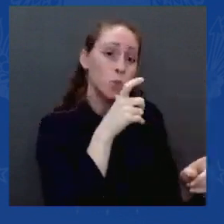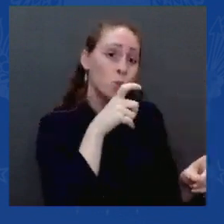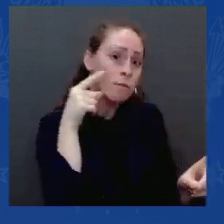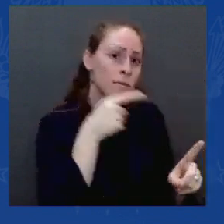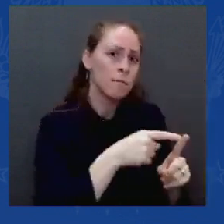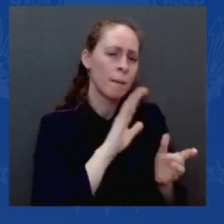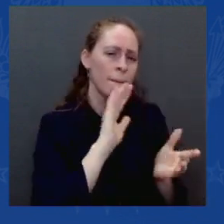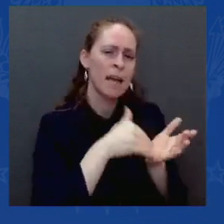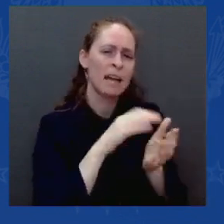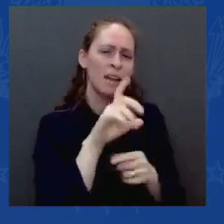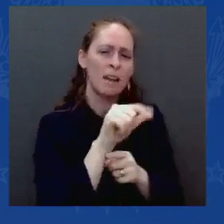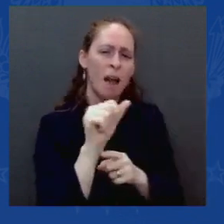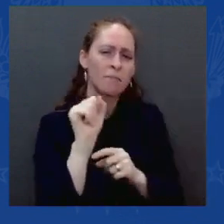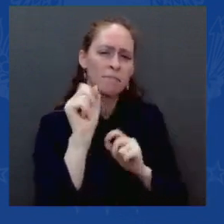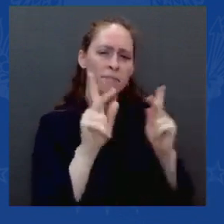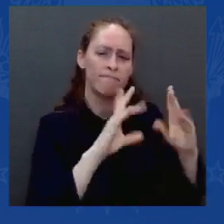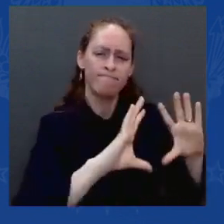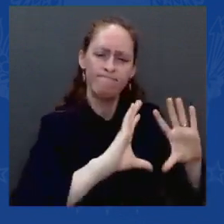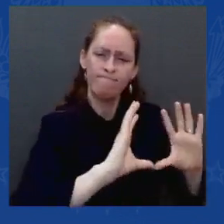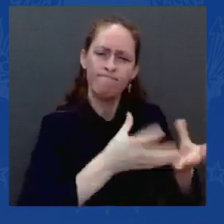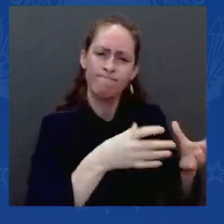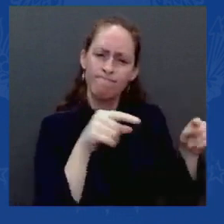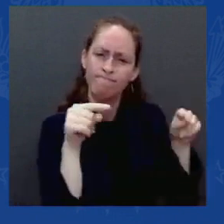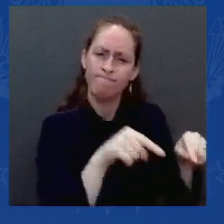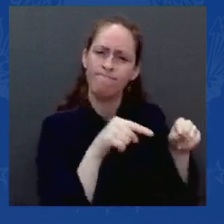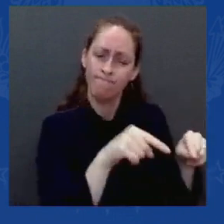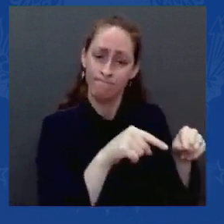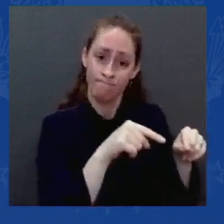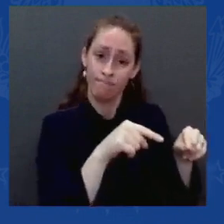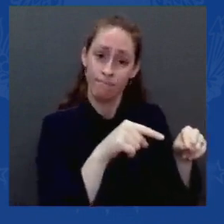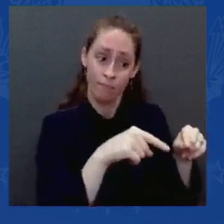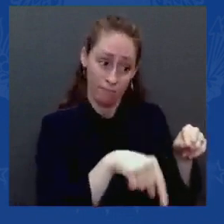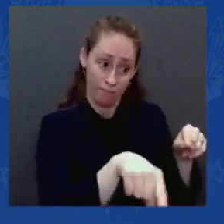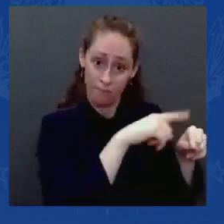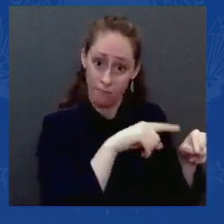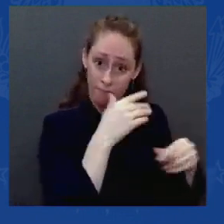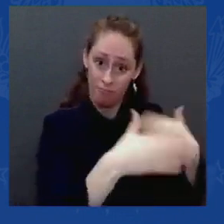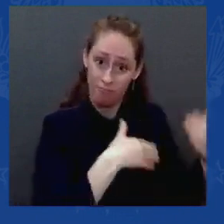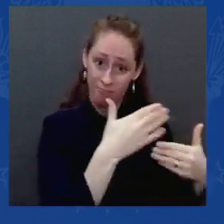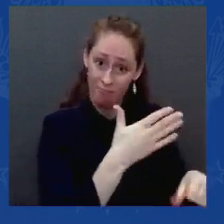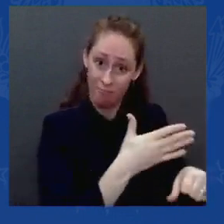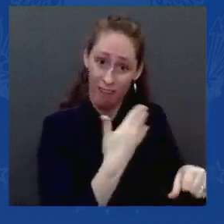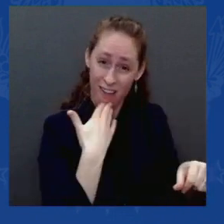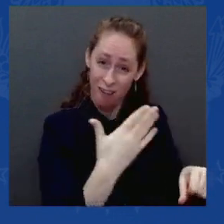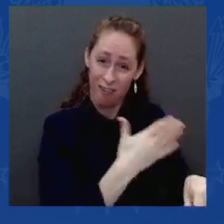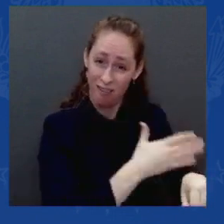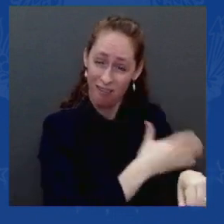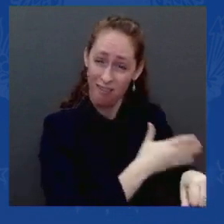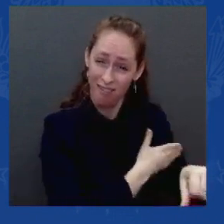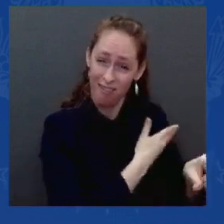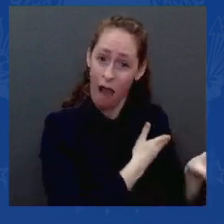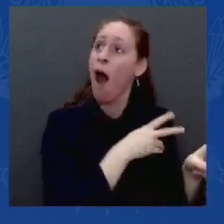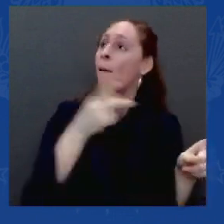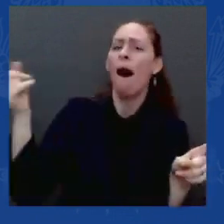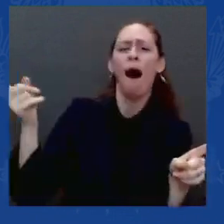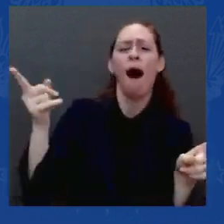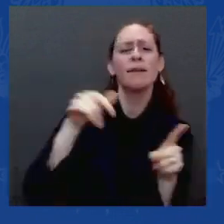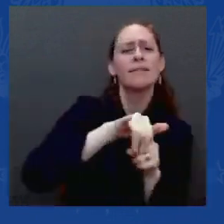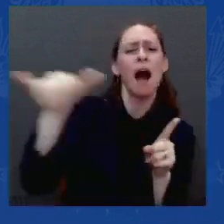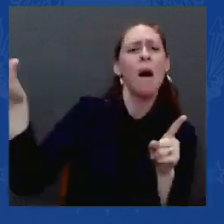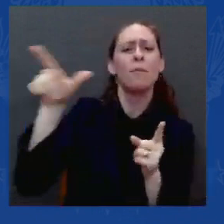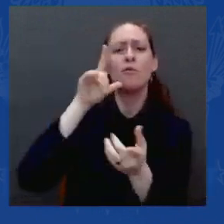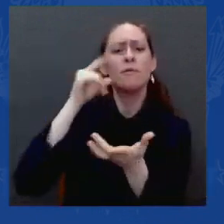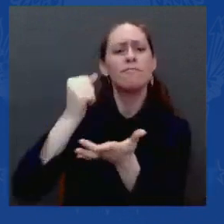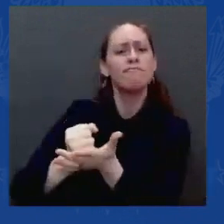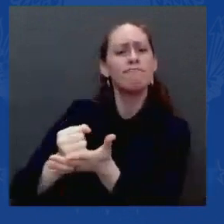do well when the middle class was doing well. We always do better when ordinary, hardworking people have a shot. After I accepted the